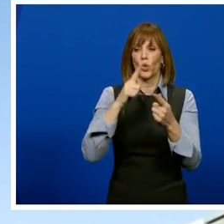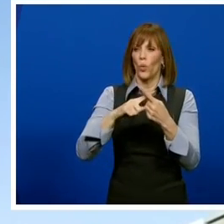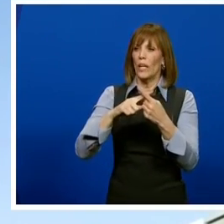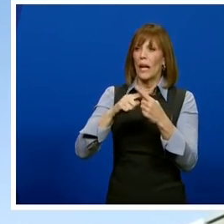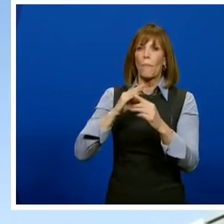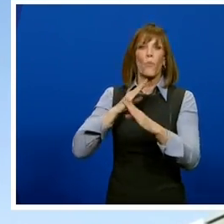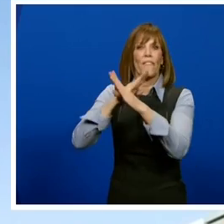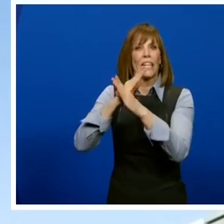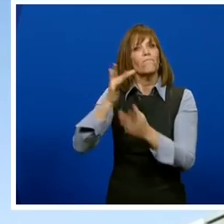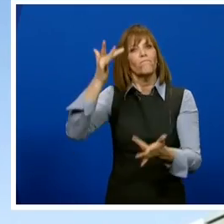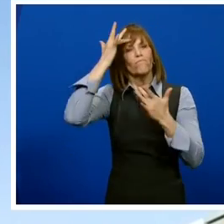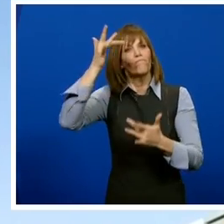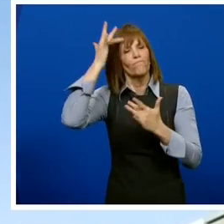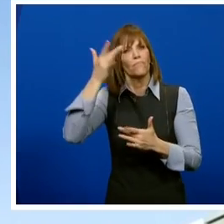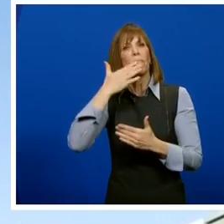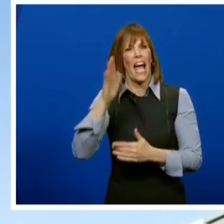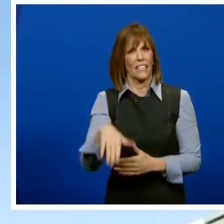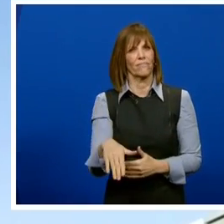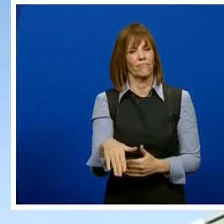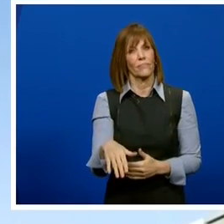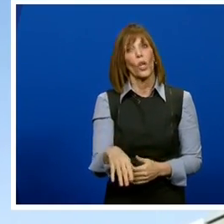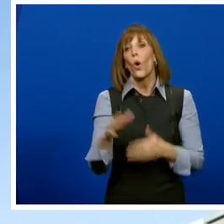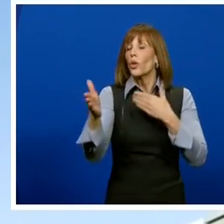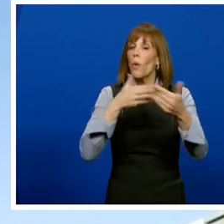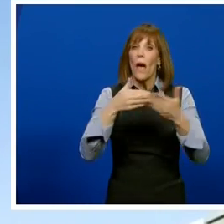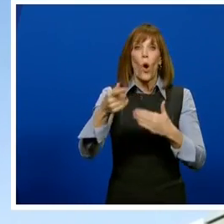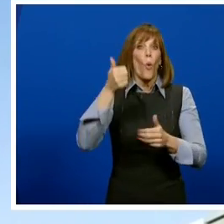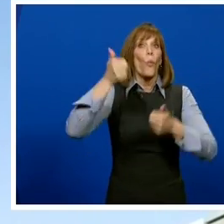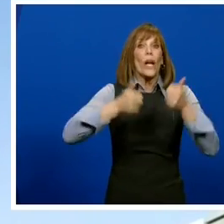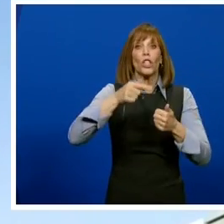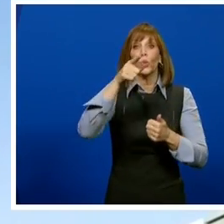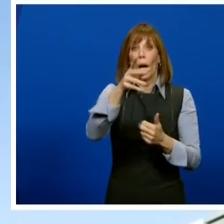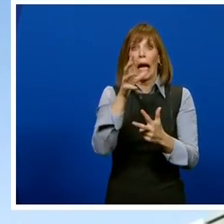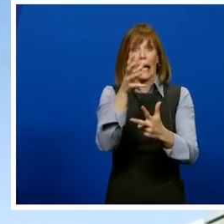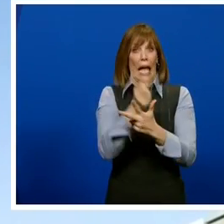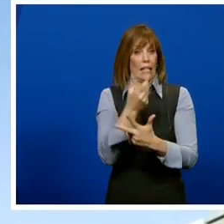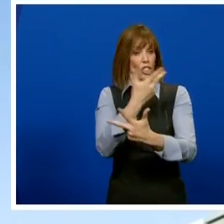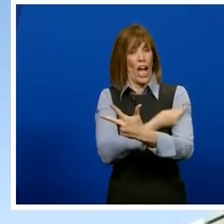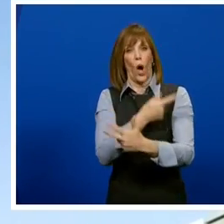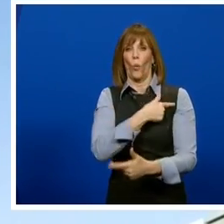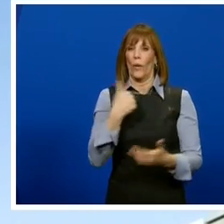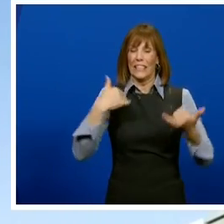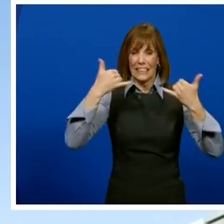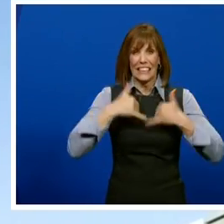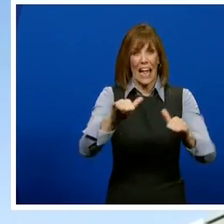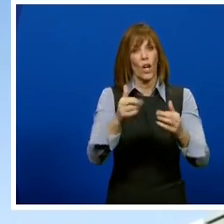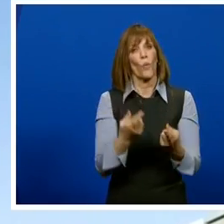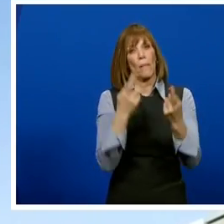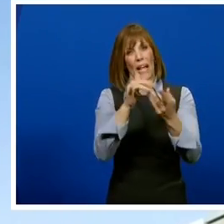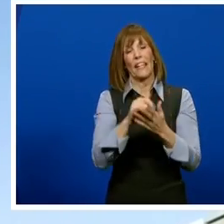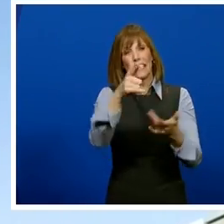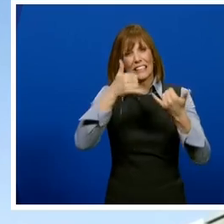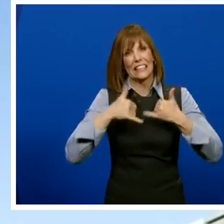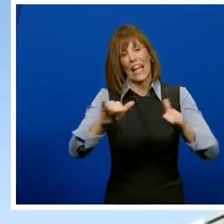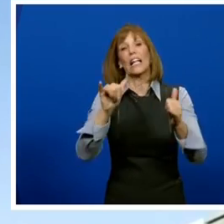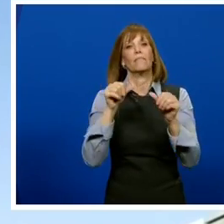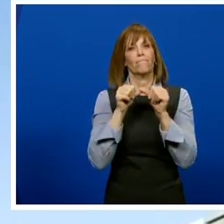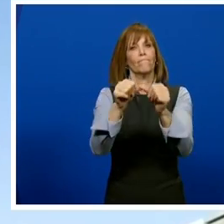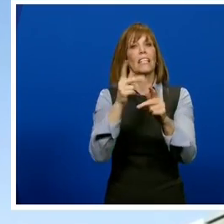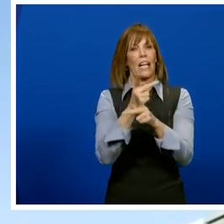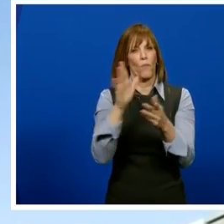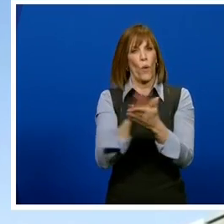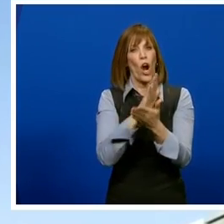severe disease. No matter what vaccine you get, we still are recommending that people adhere to mask wearing,